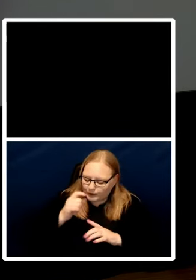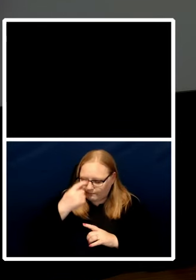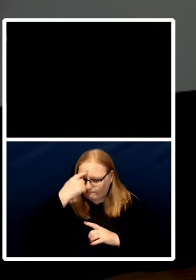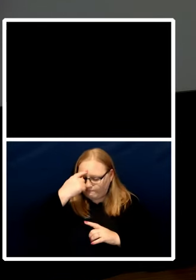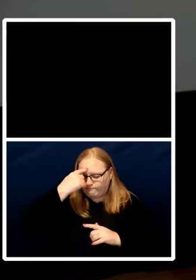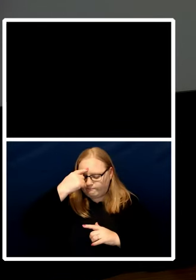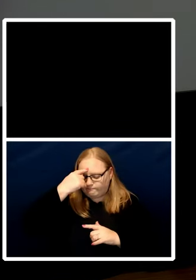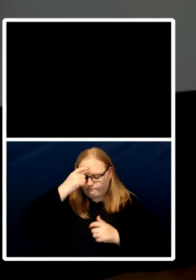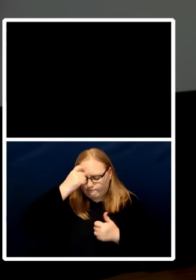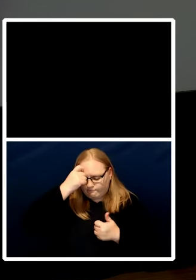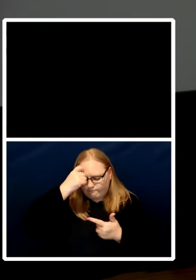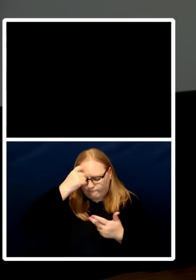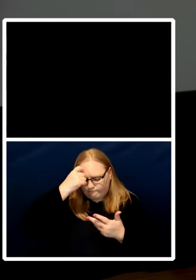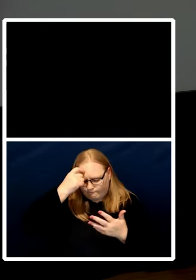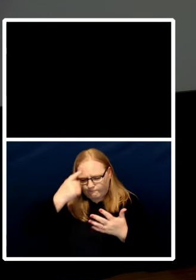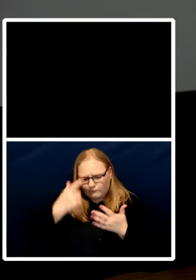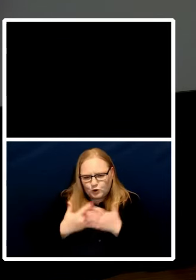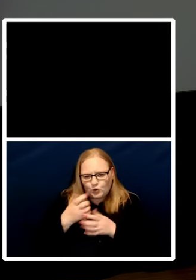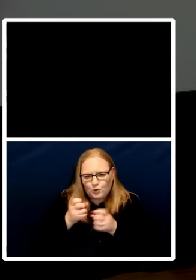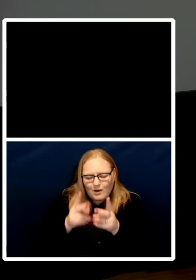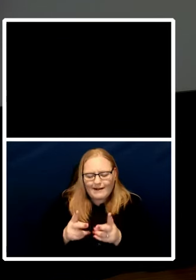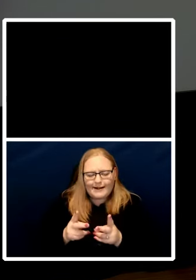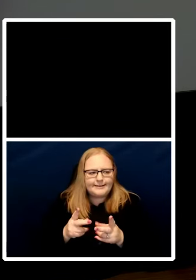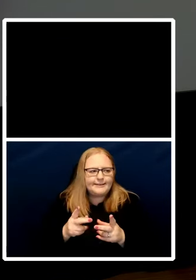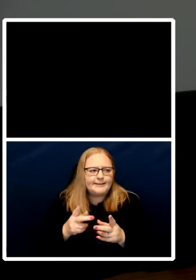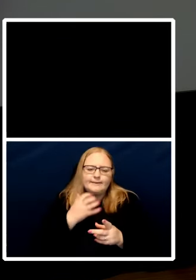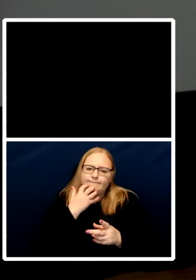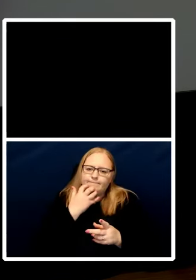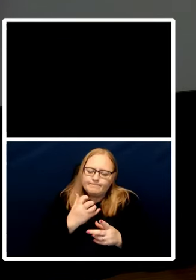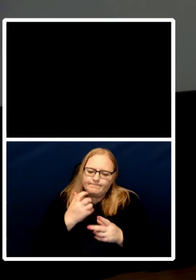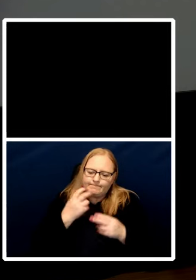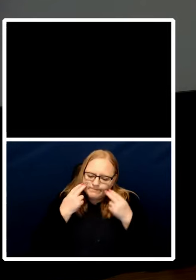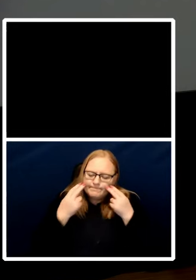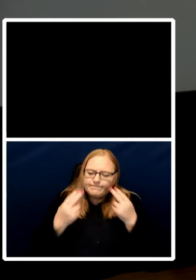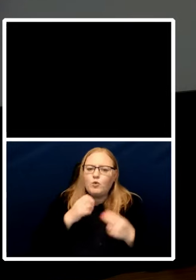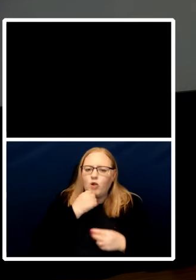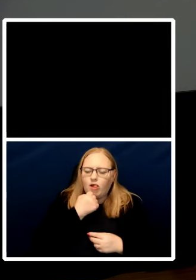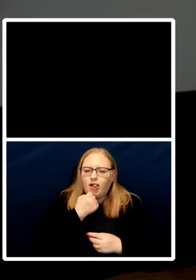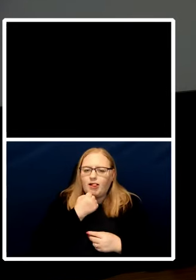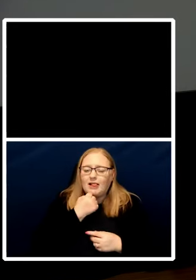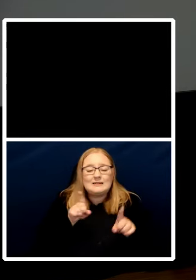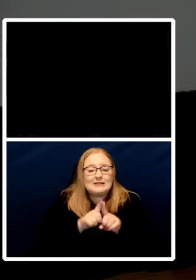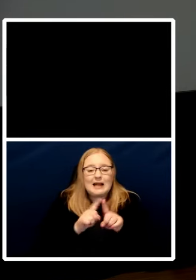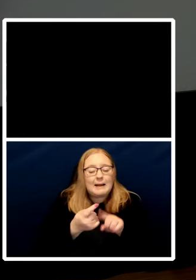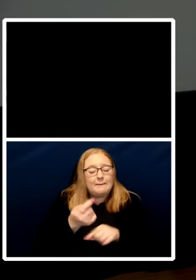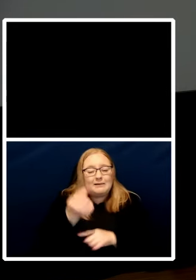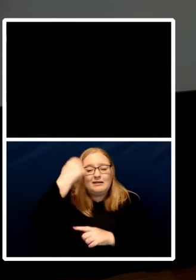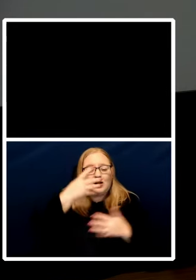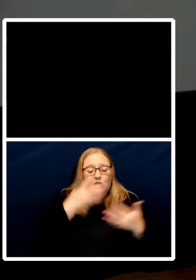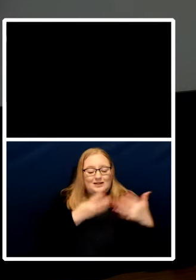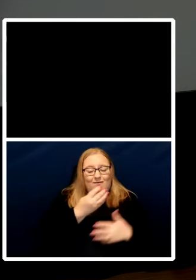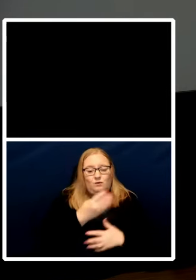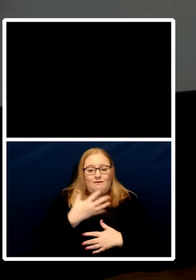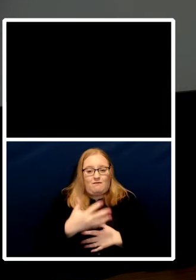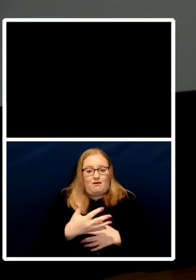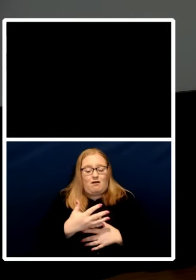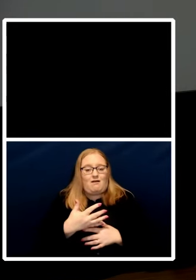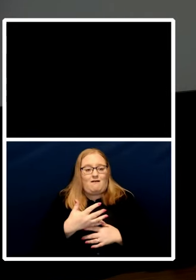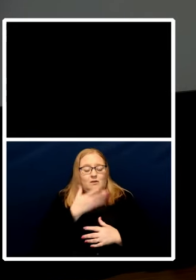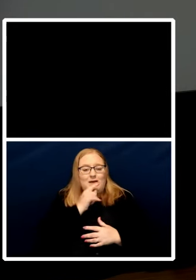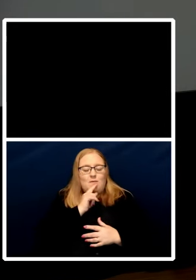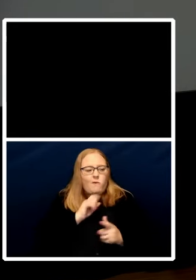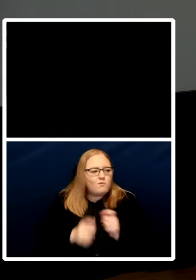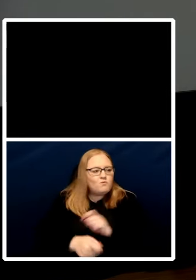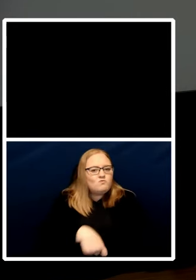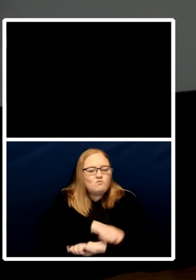to do the kind of work that we saw after world war ii i had high hopes towards the end of the pandemic and i